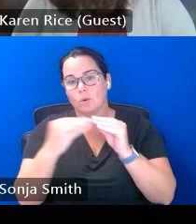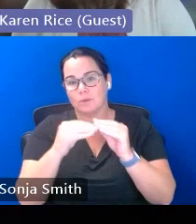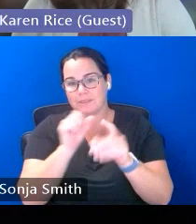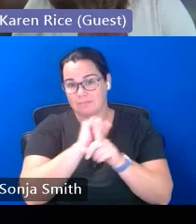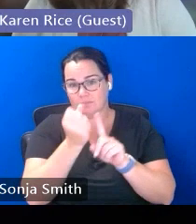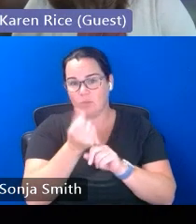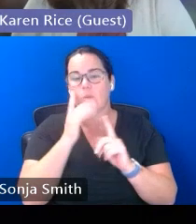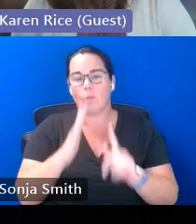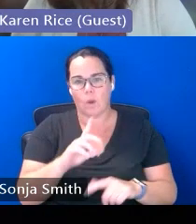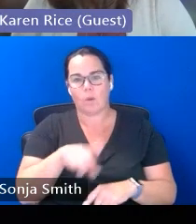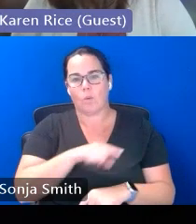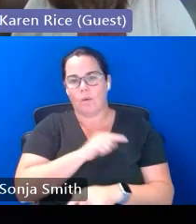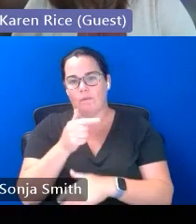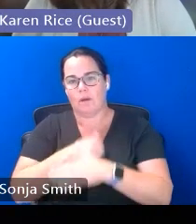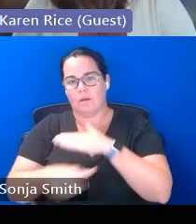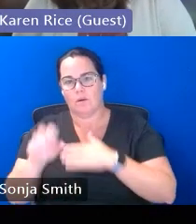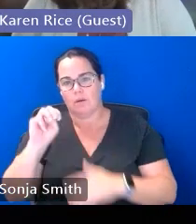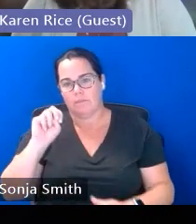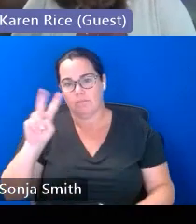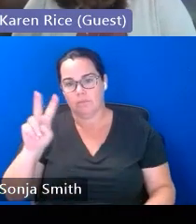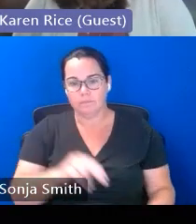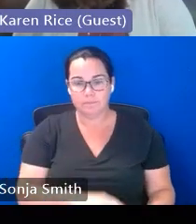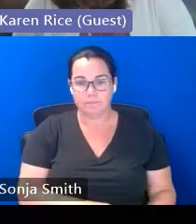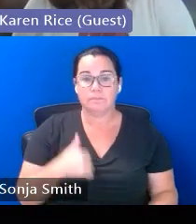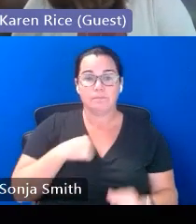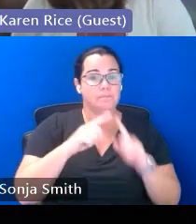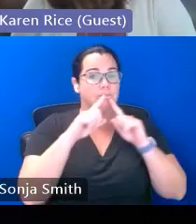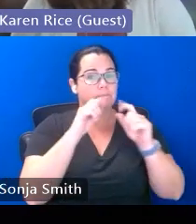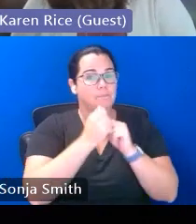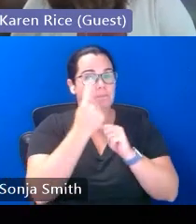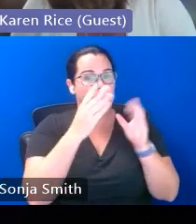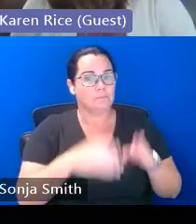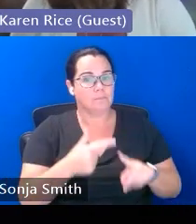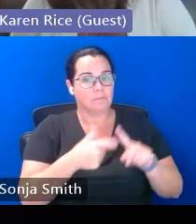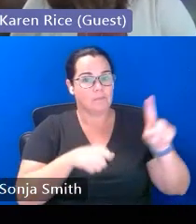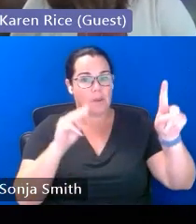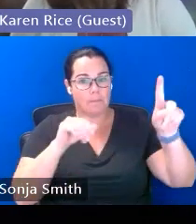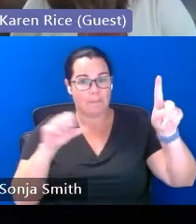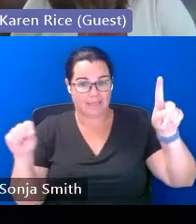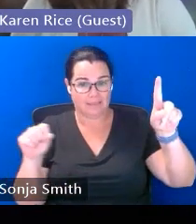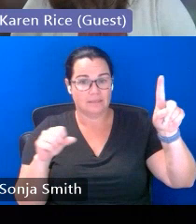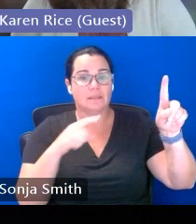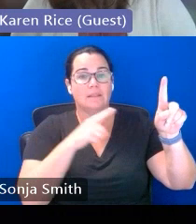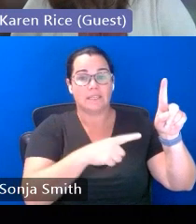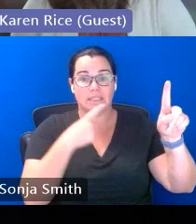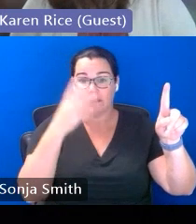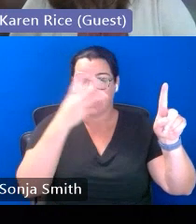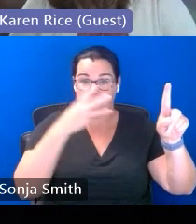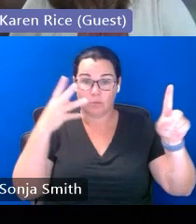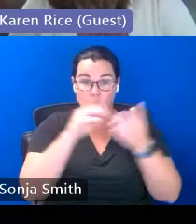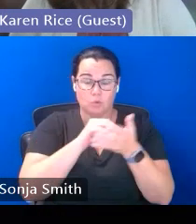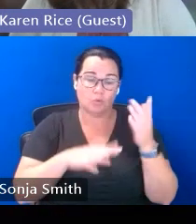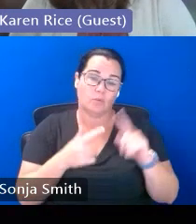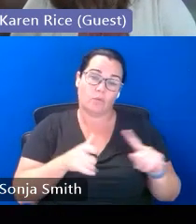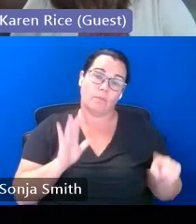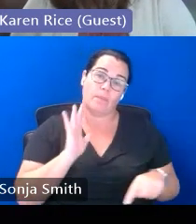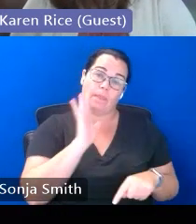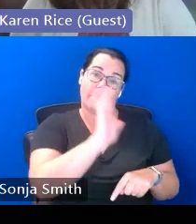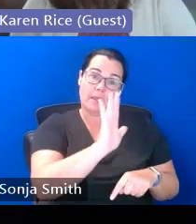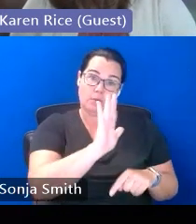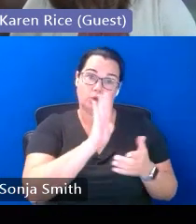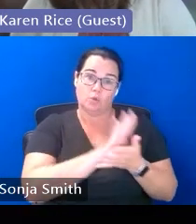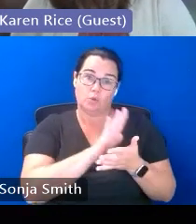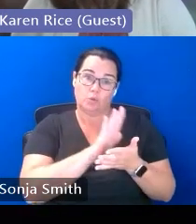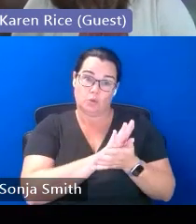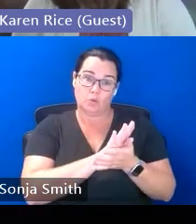i recently talked to someone in massachusetts who shared with me that the immigrant students in her school district are renting